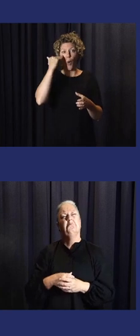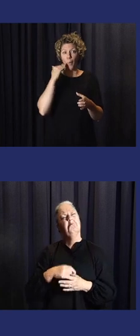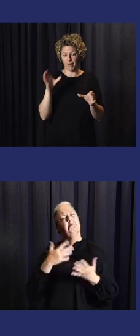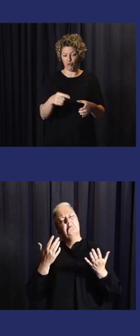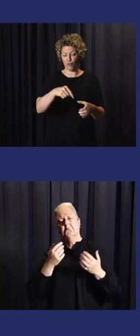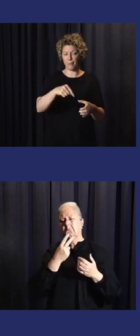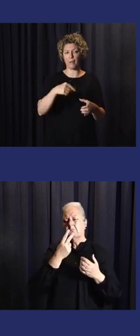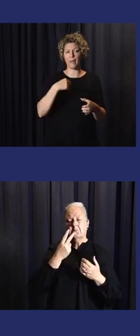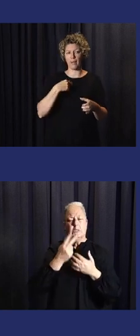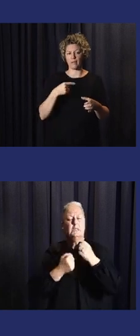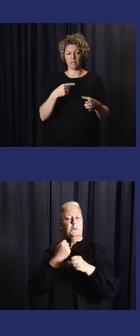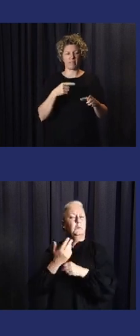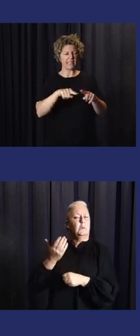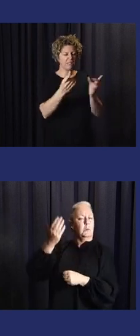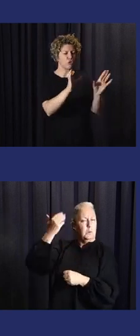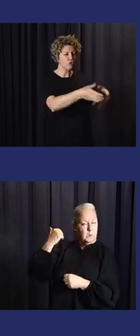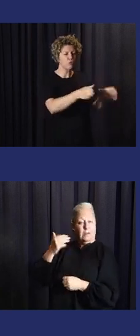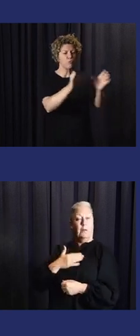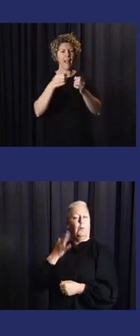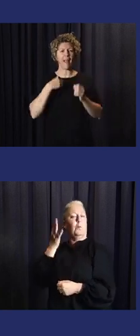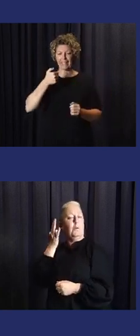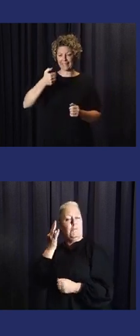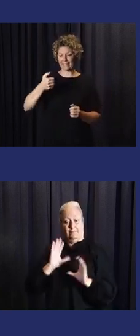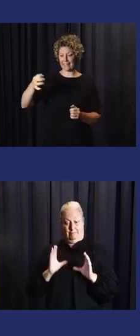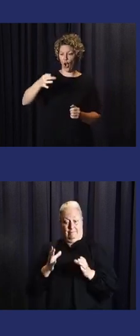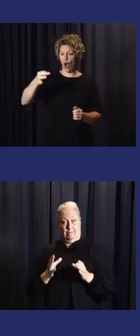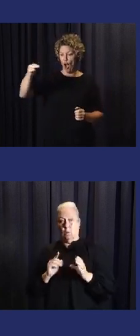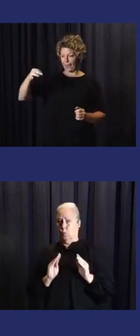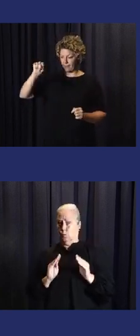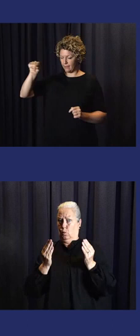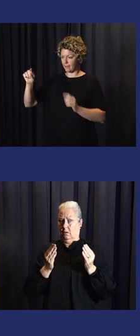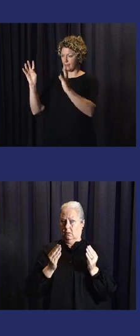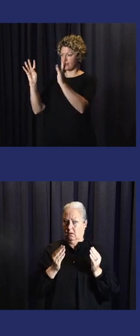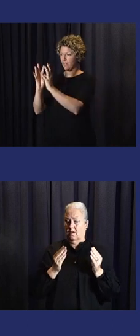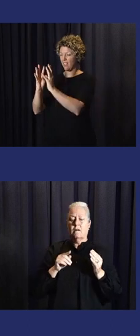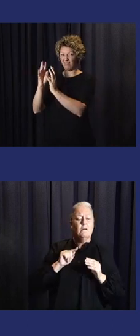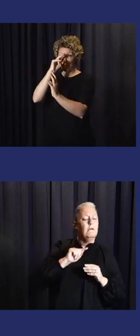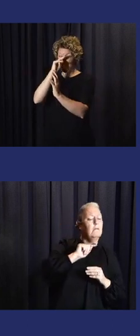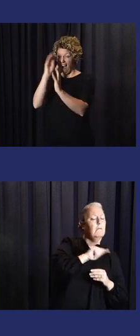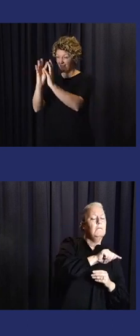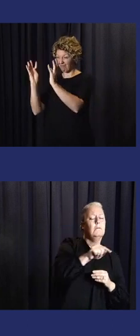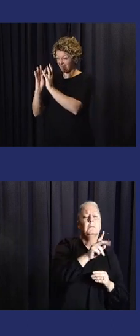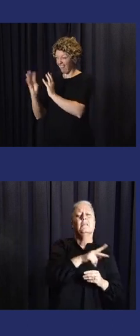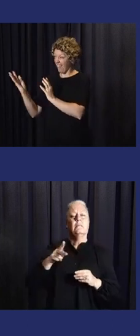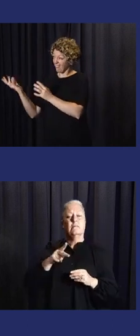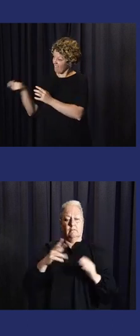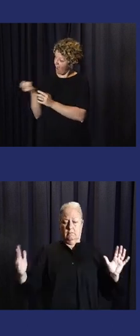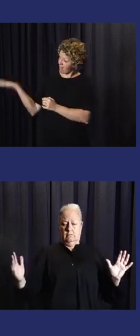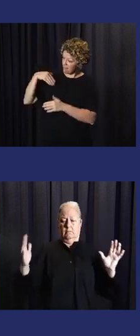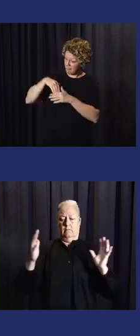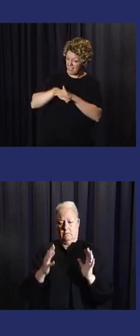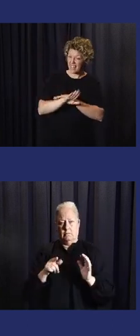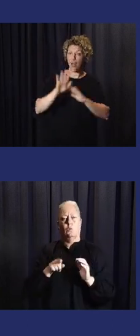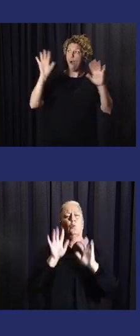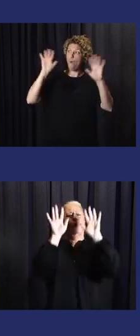About two years ago, we organized through our Young Women's Program to actually get groups of young women from across our six